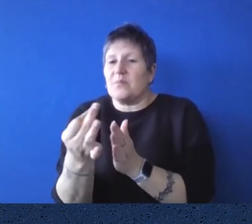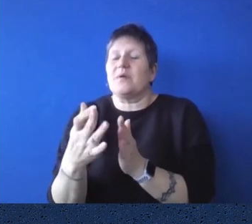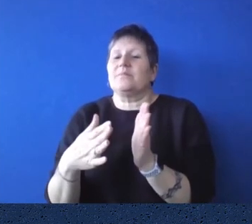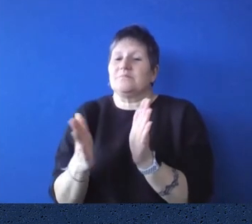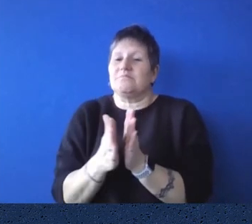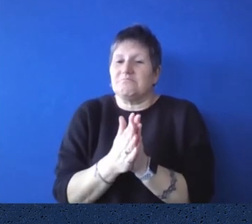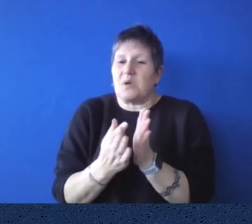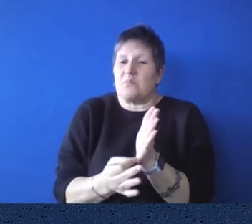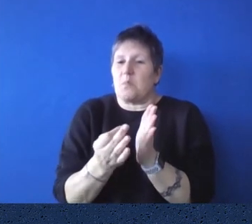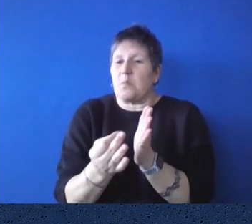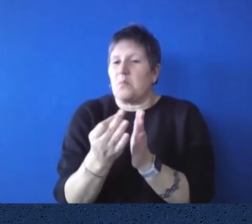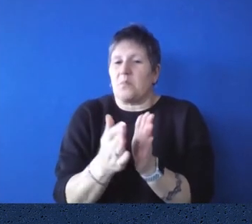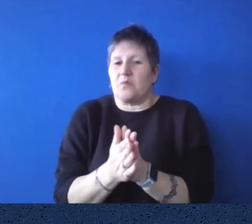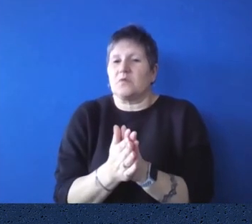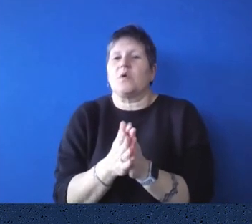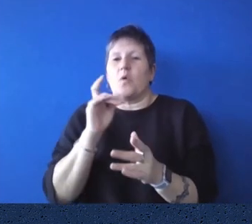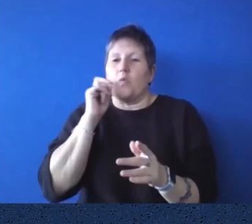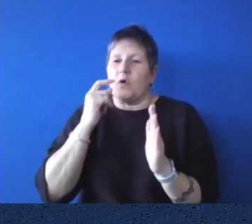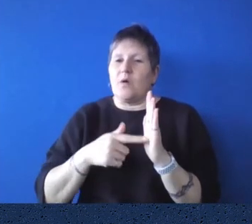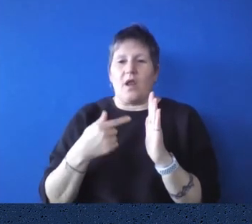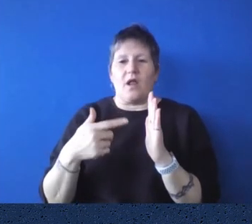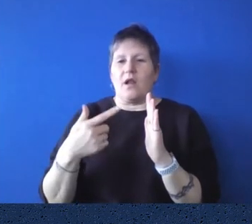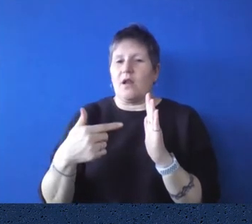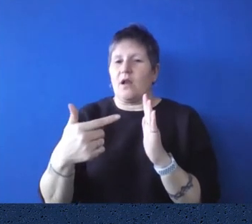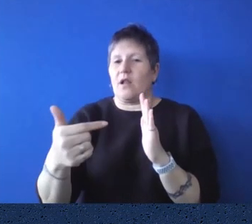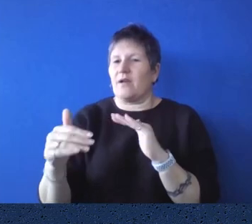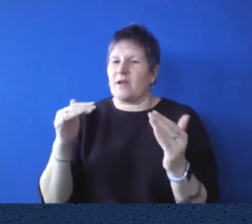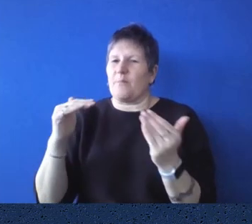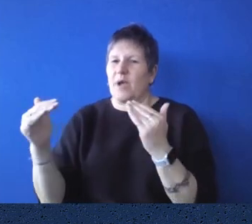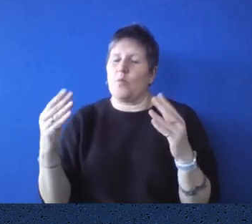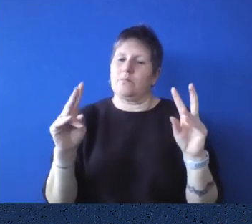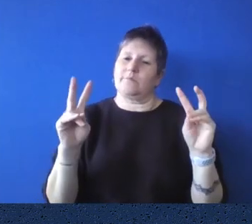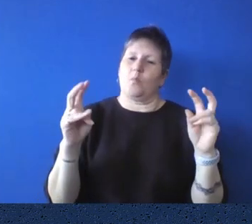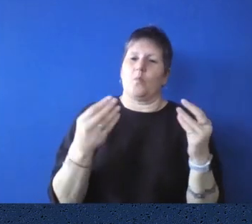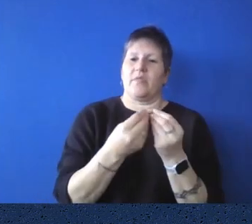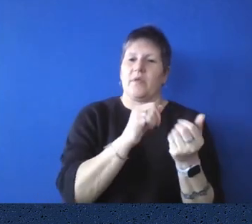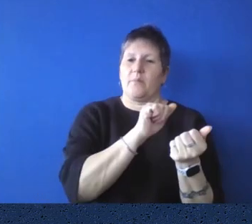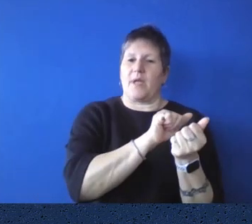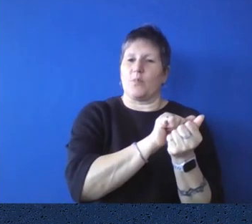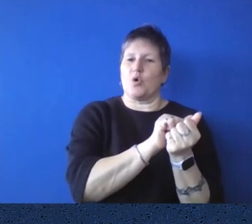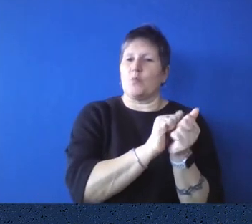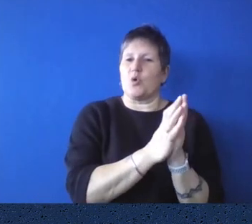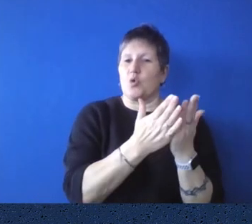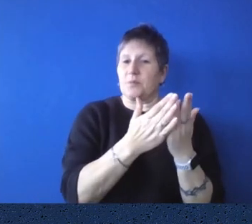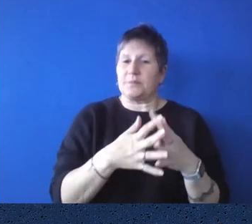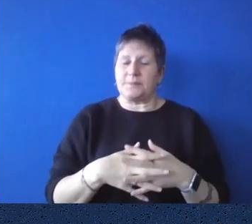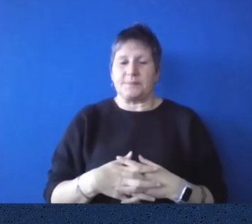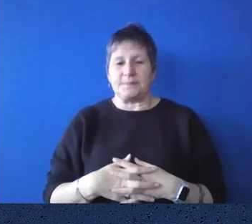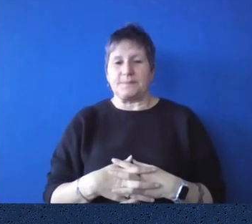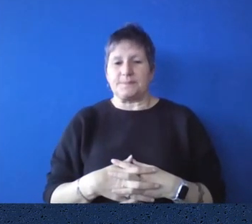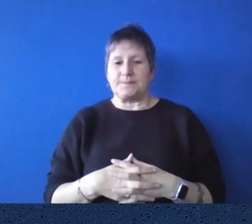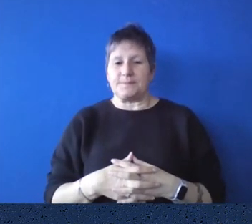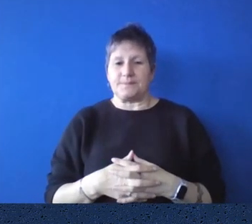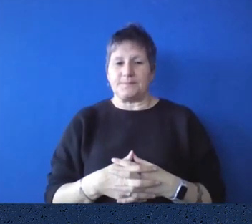last a very, very long time. That's compared with a paperback novel. And, uh,